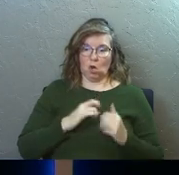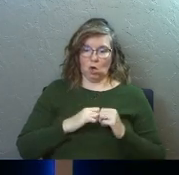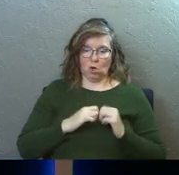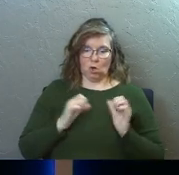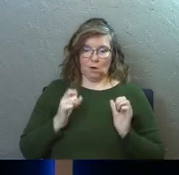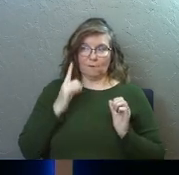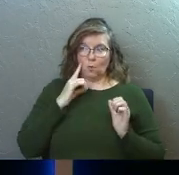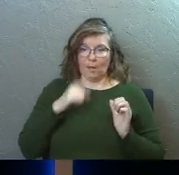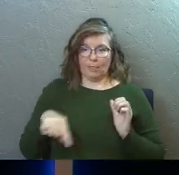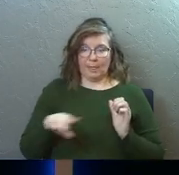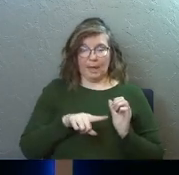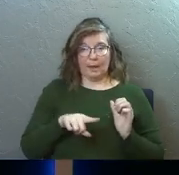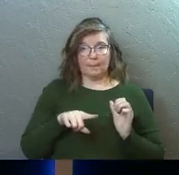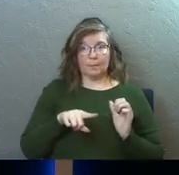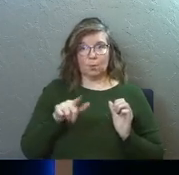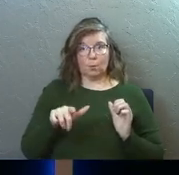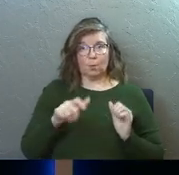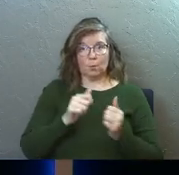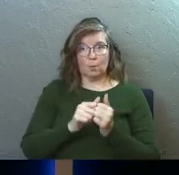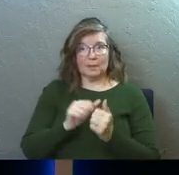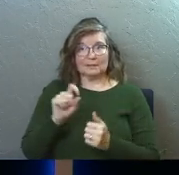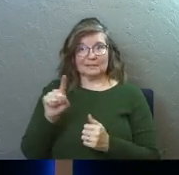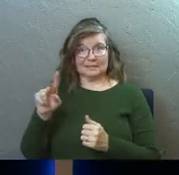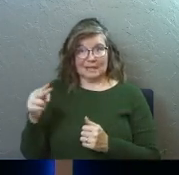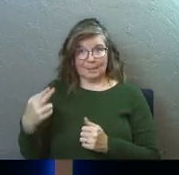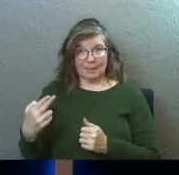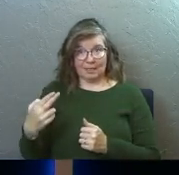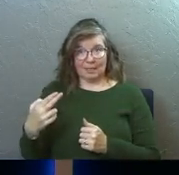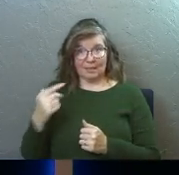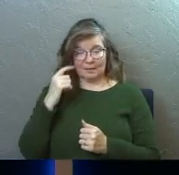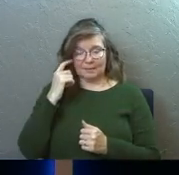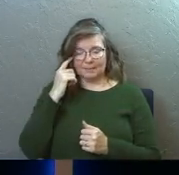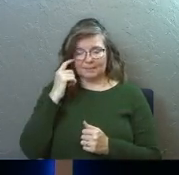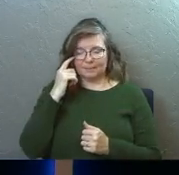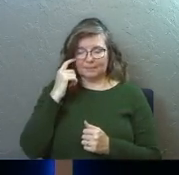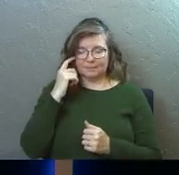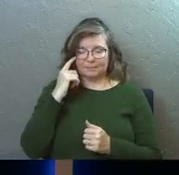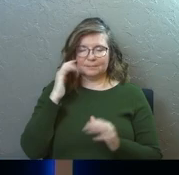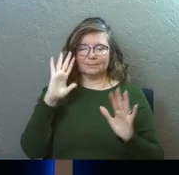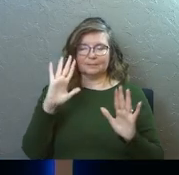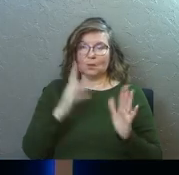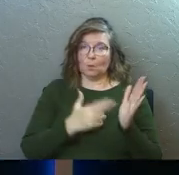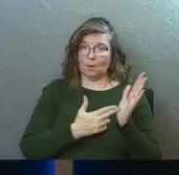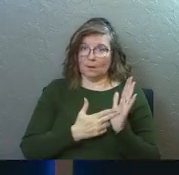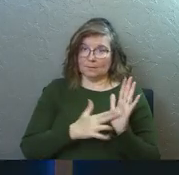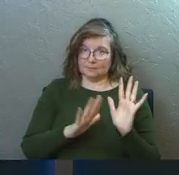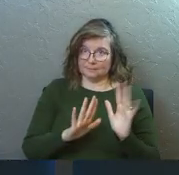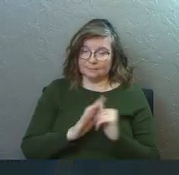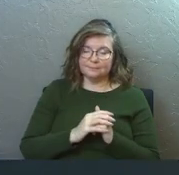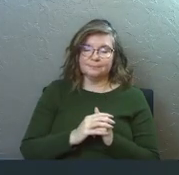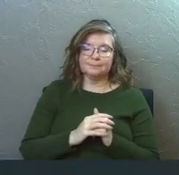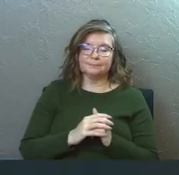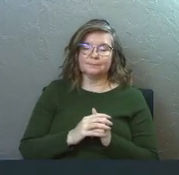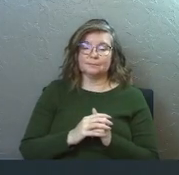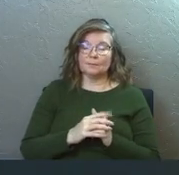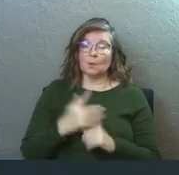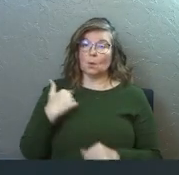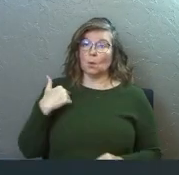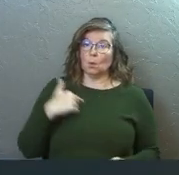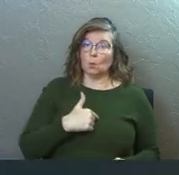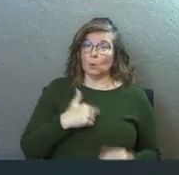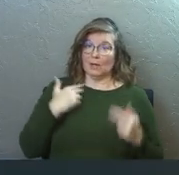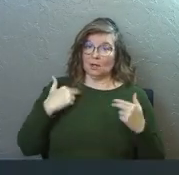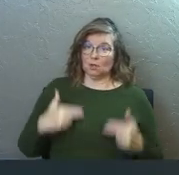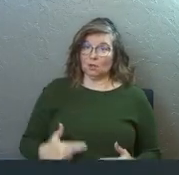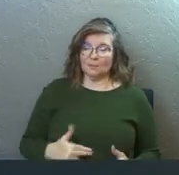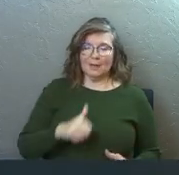Father's heart for them in the Sabbath. Are you hearing that, church? So here's where things have to get really honest. We as